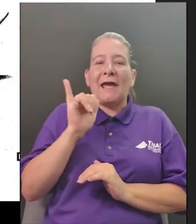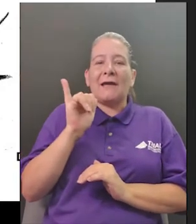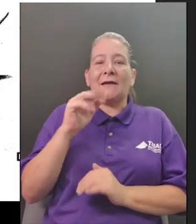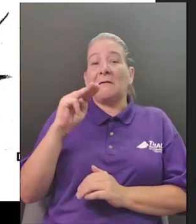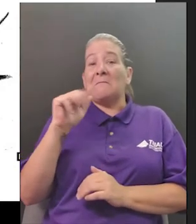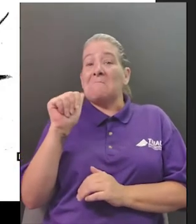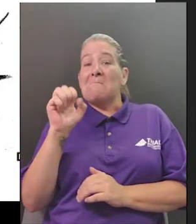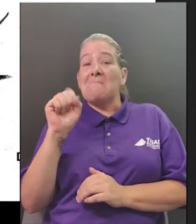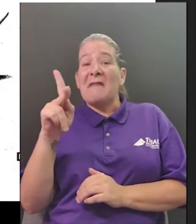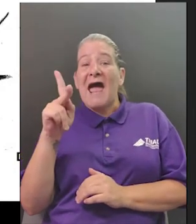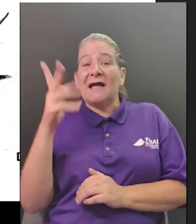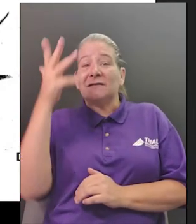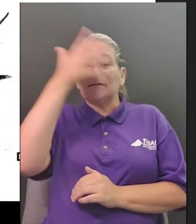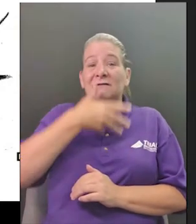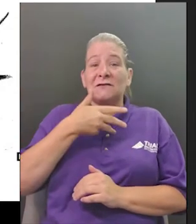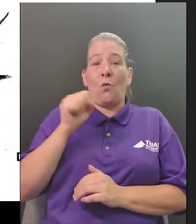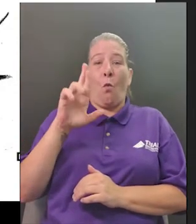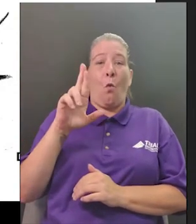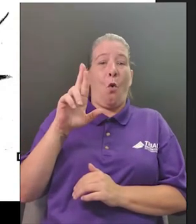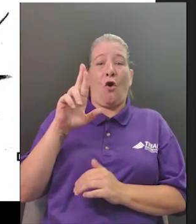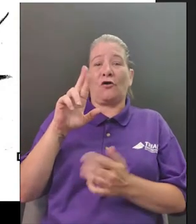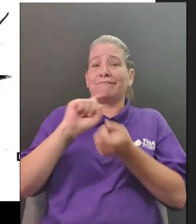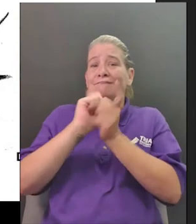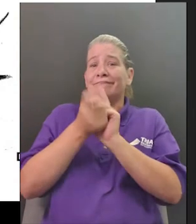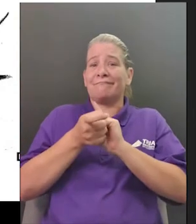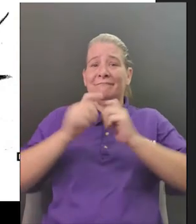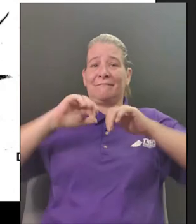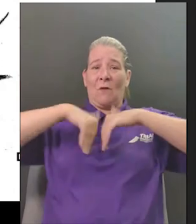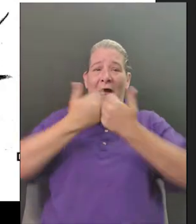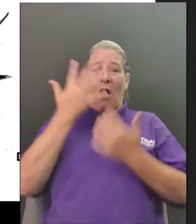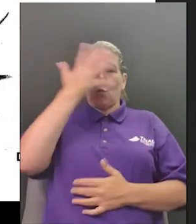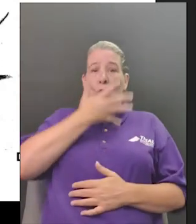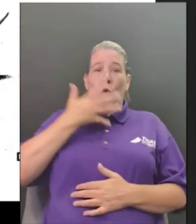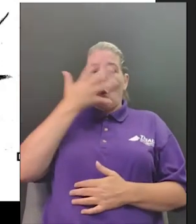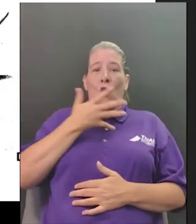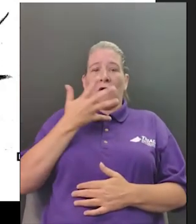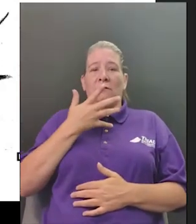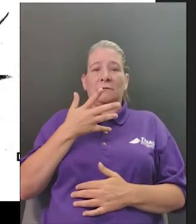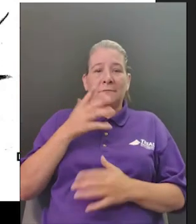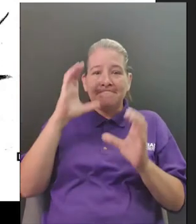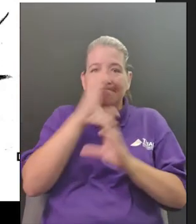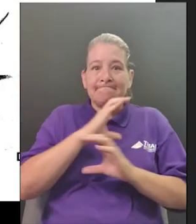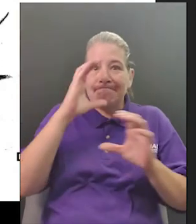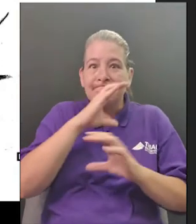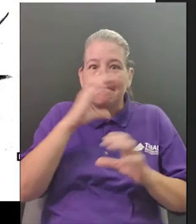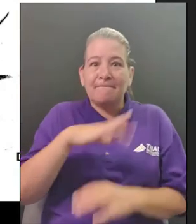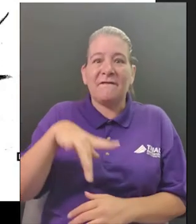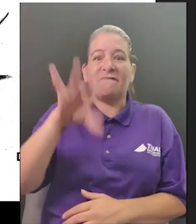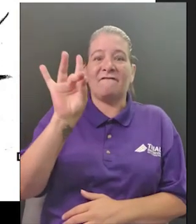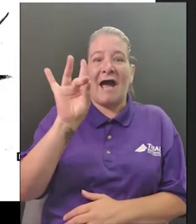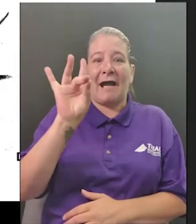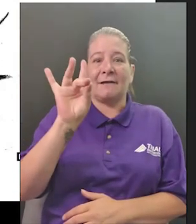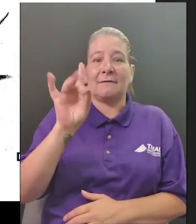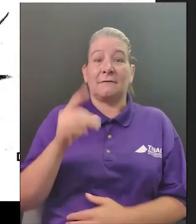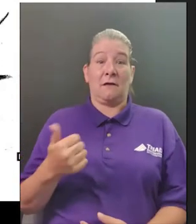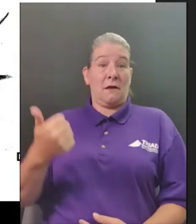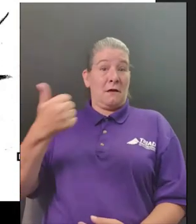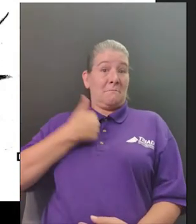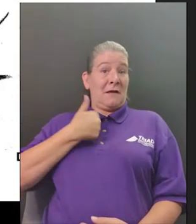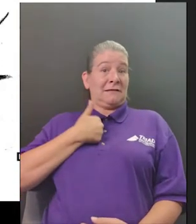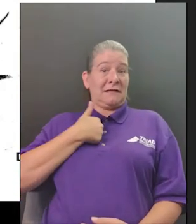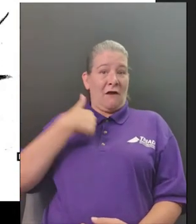she had to put on a disguise right to be a soldier so what have you found